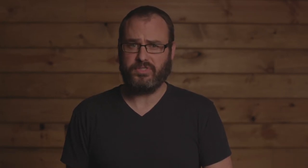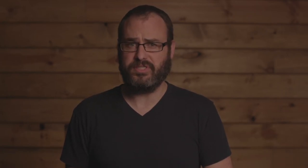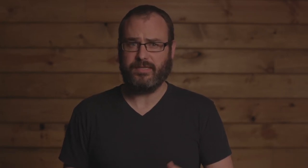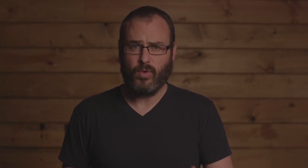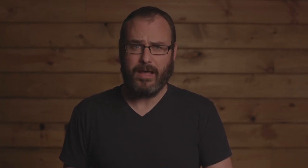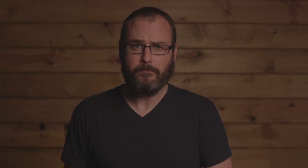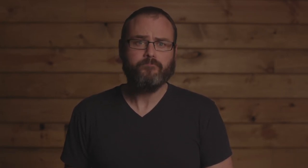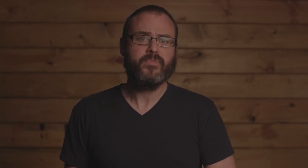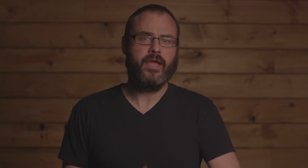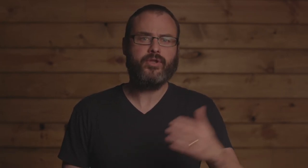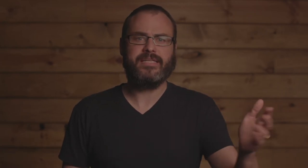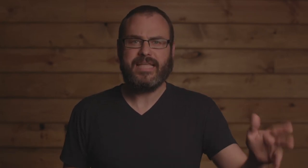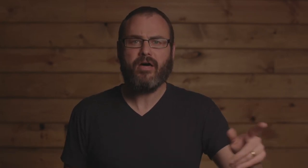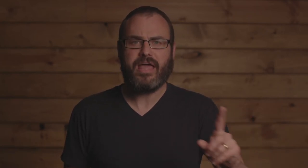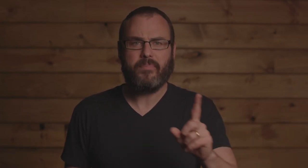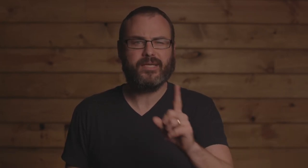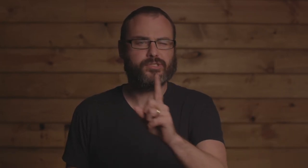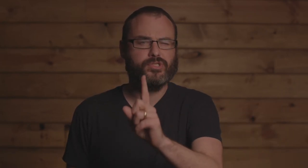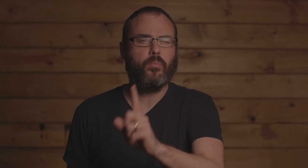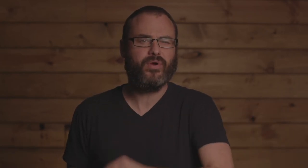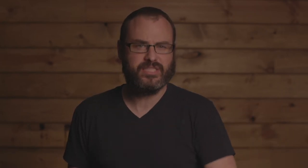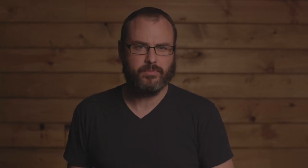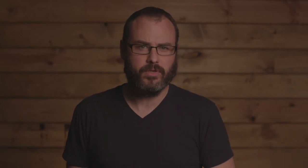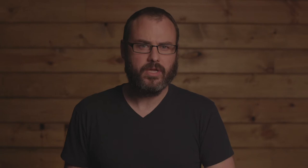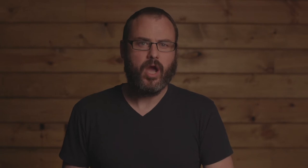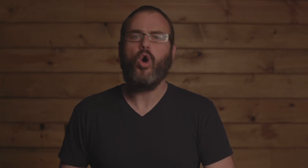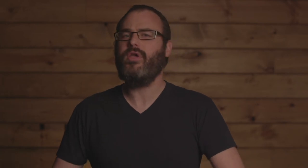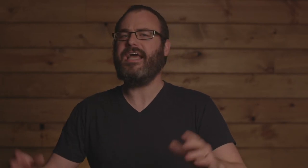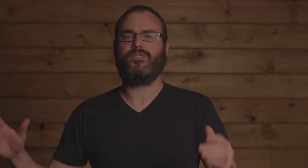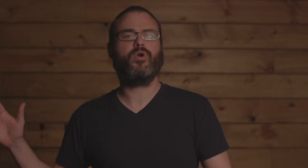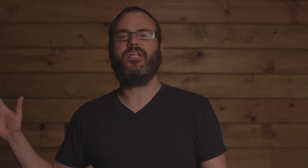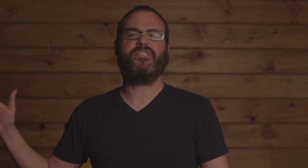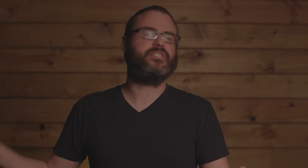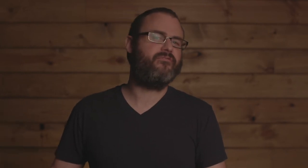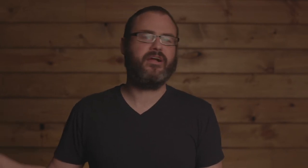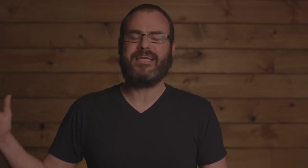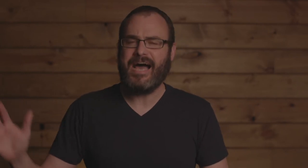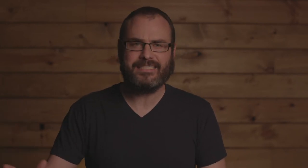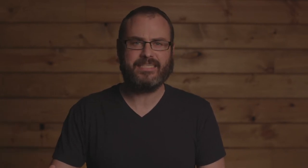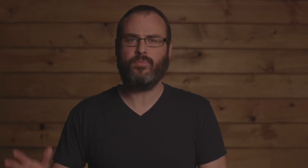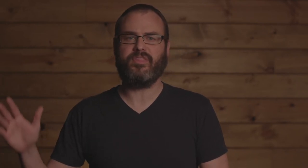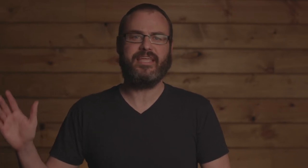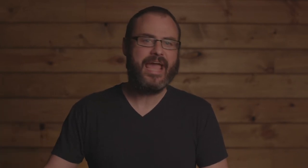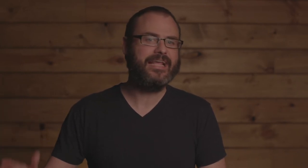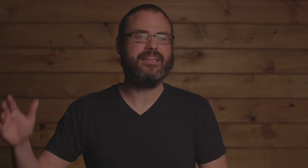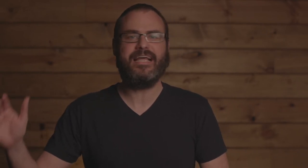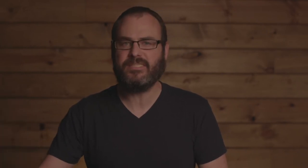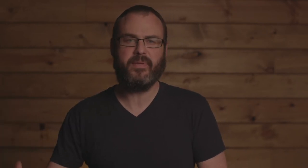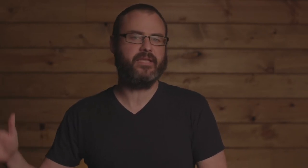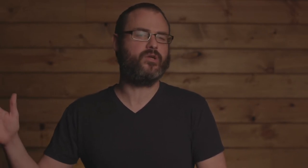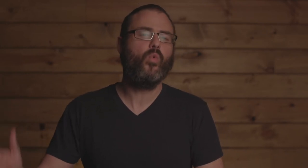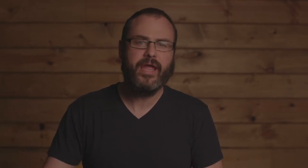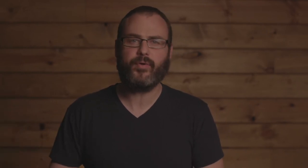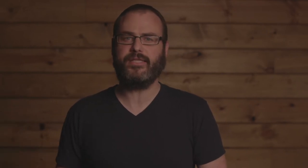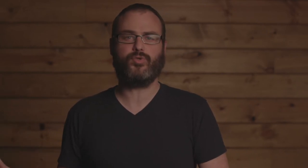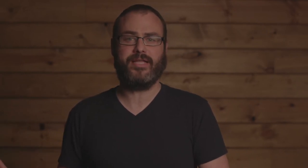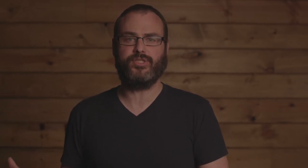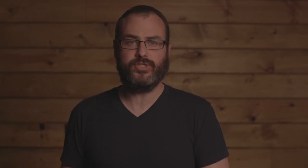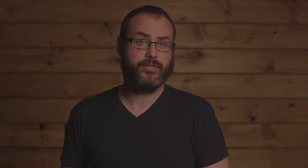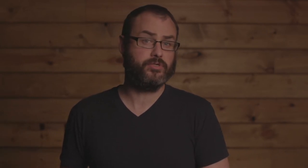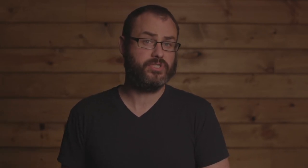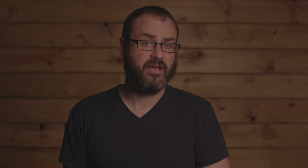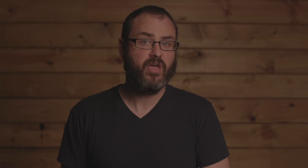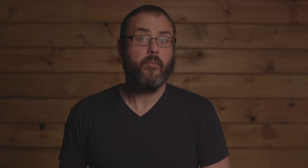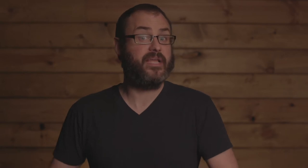spiritual fortresses as well. And you can tell that because there's no principle. Oh yes, we're gonna stuff our content with gay, lesbian, queer, and